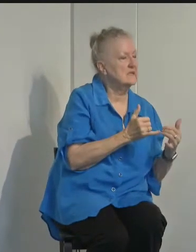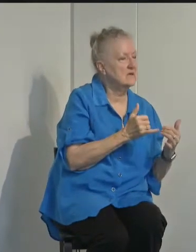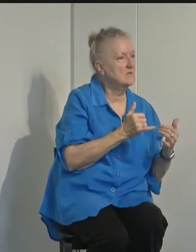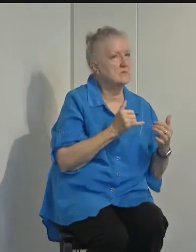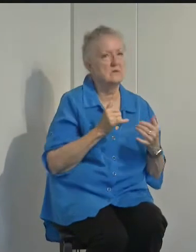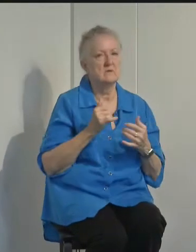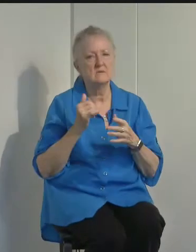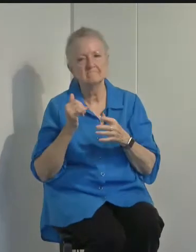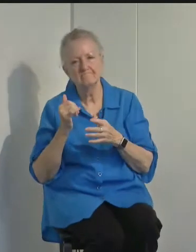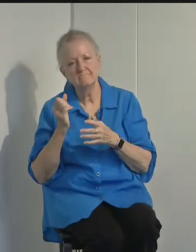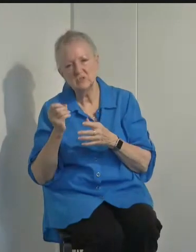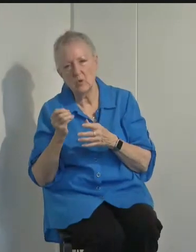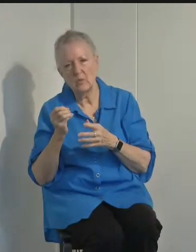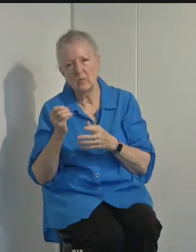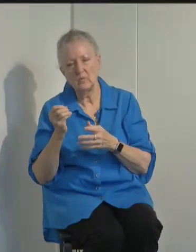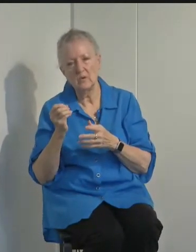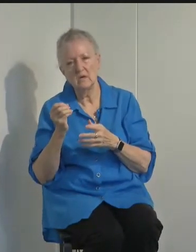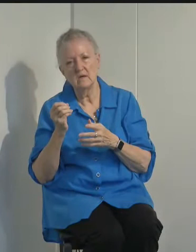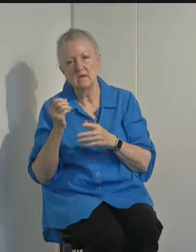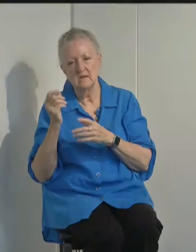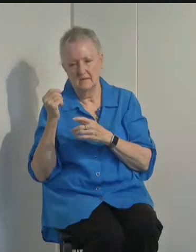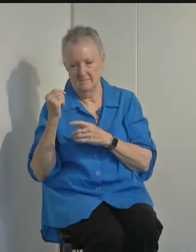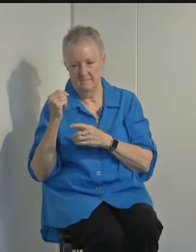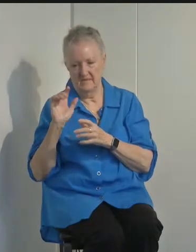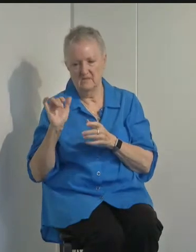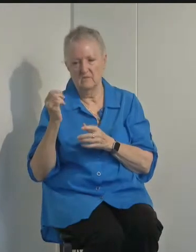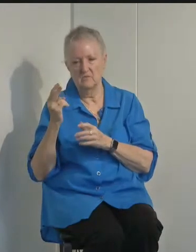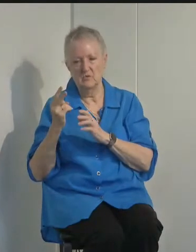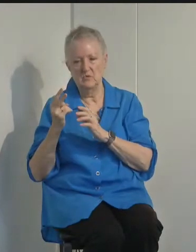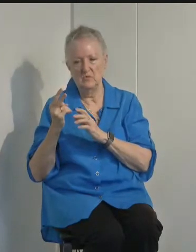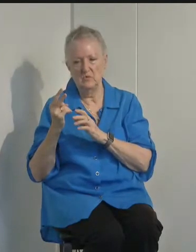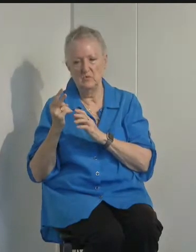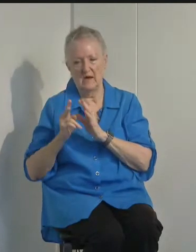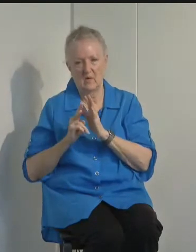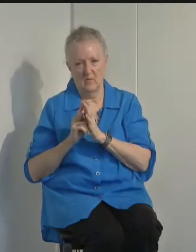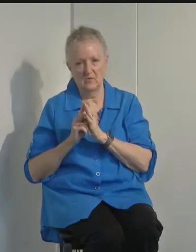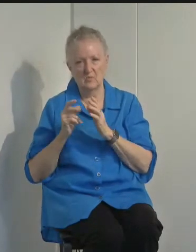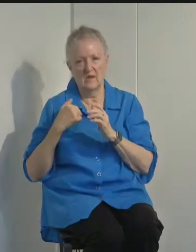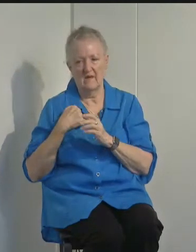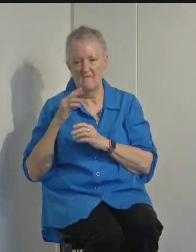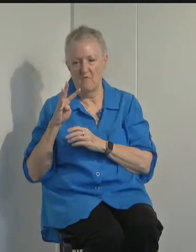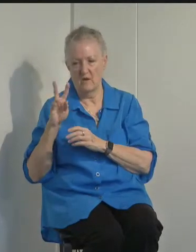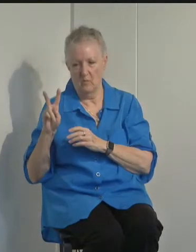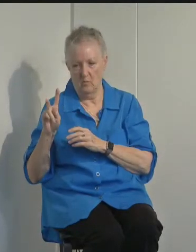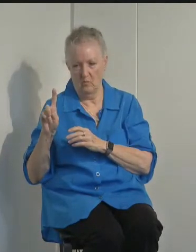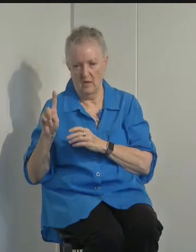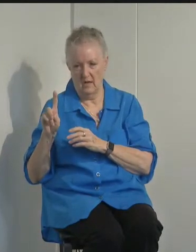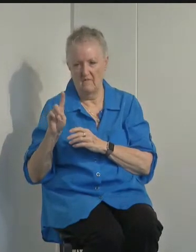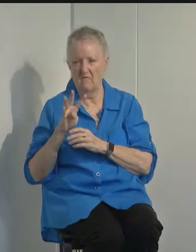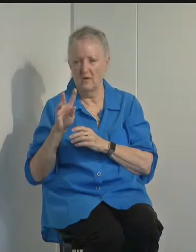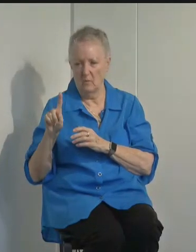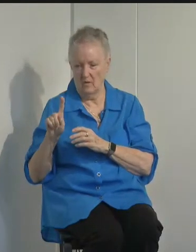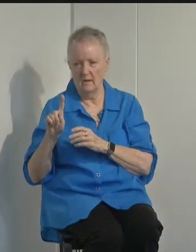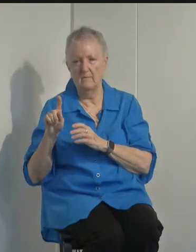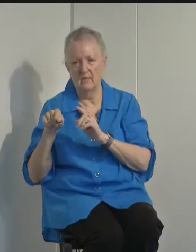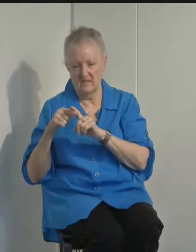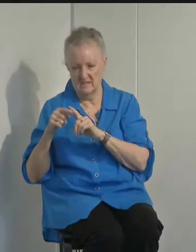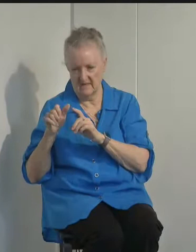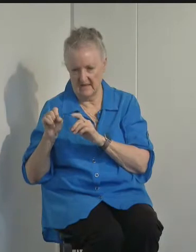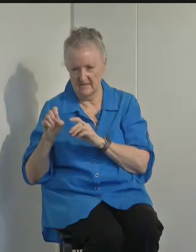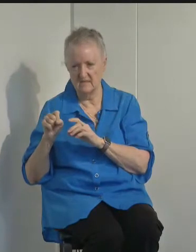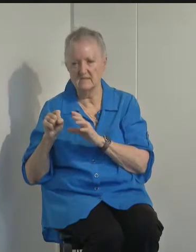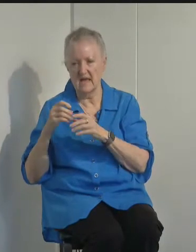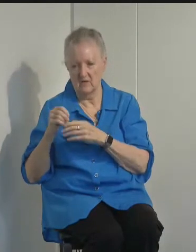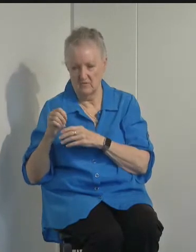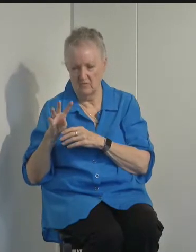So as of two hours ago, we had 41 positive cases out of a sense of 47, so that's a huge